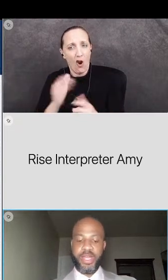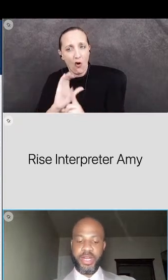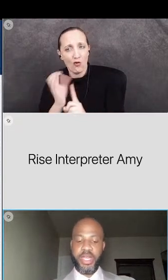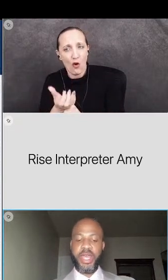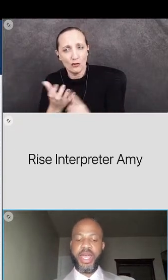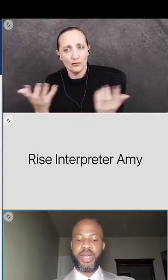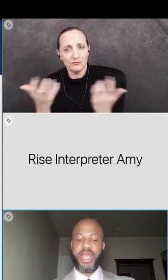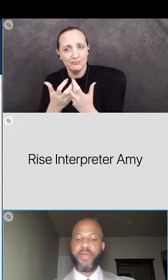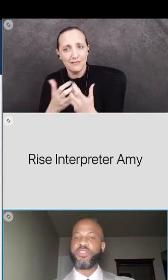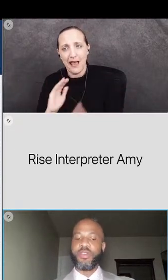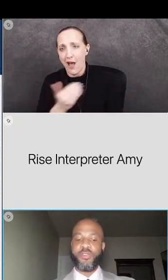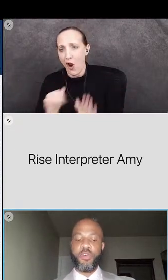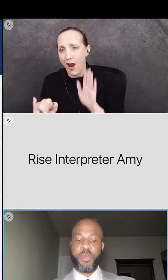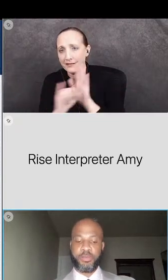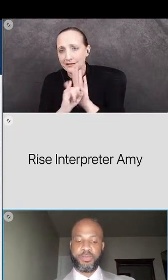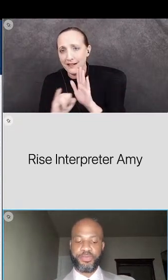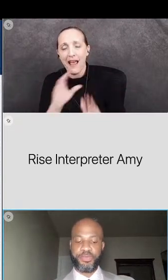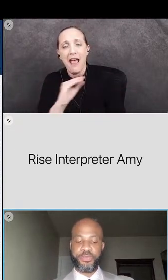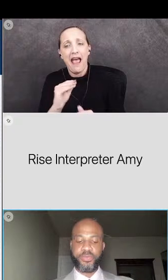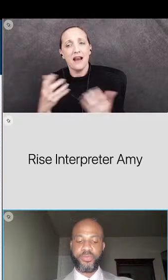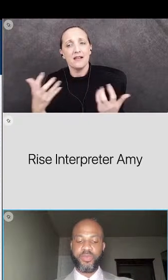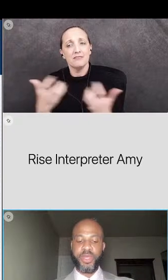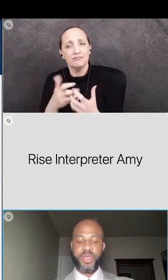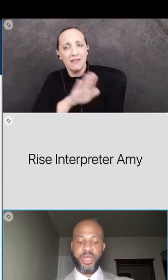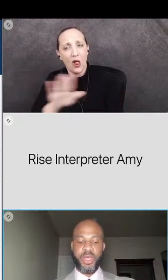in our identity and language affirming